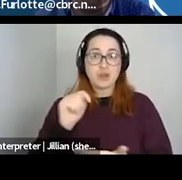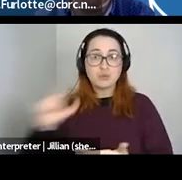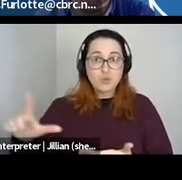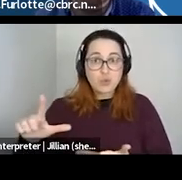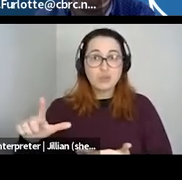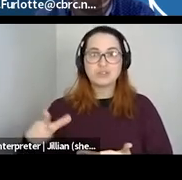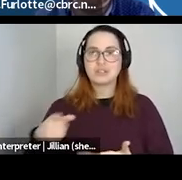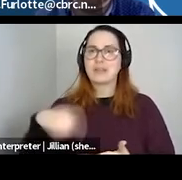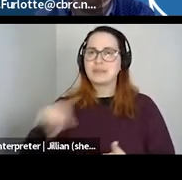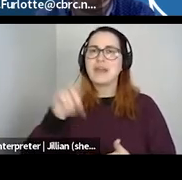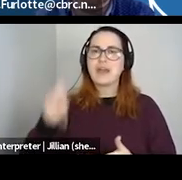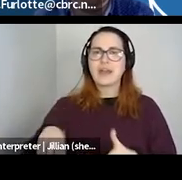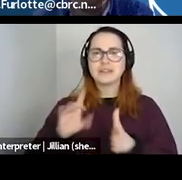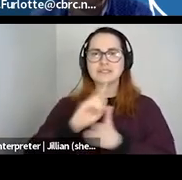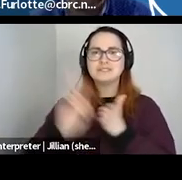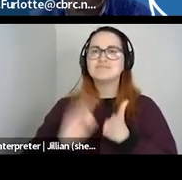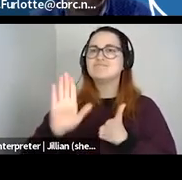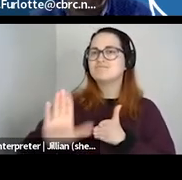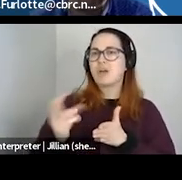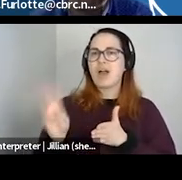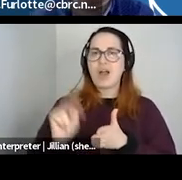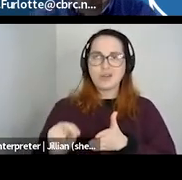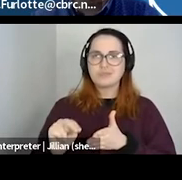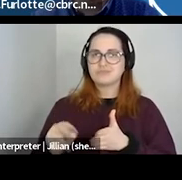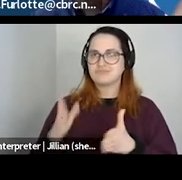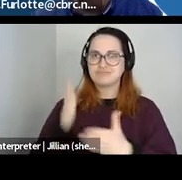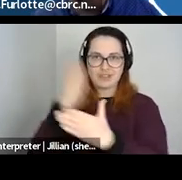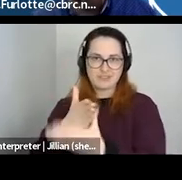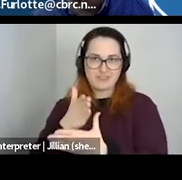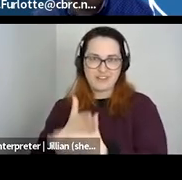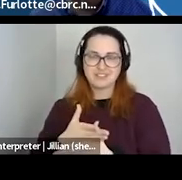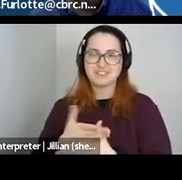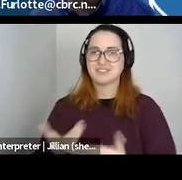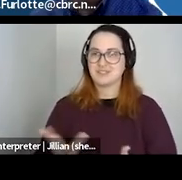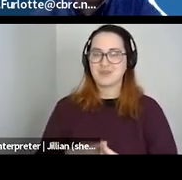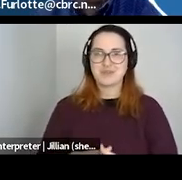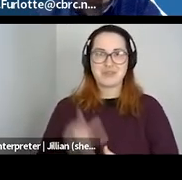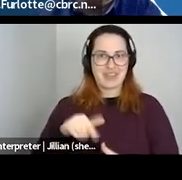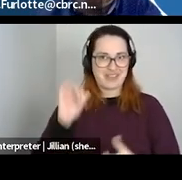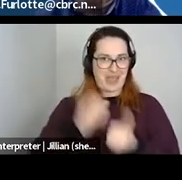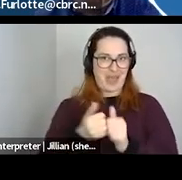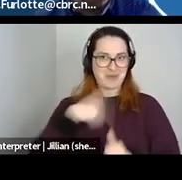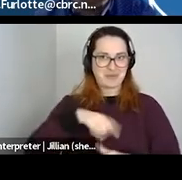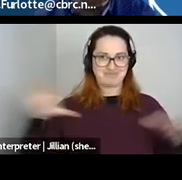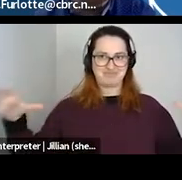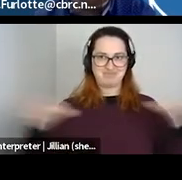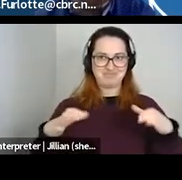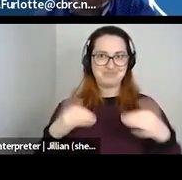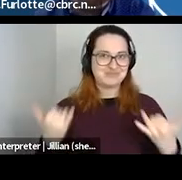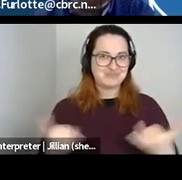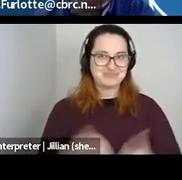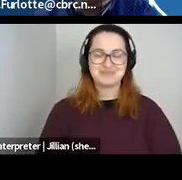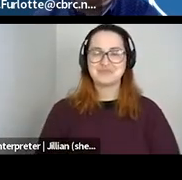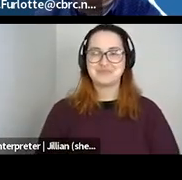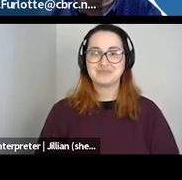their own intervention to address one of the challenges that they have identified. So that's how we all came to be here tonight. Social connection